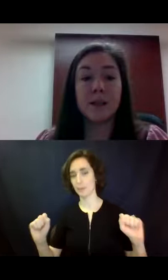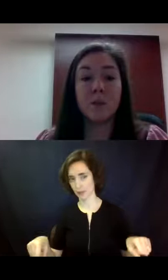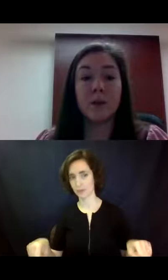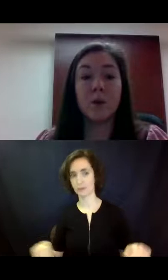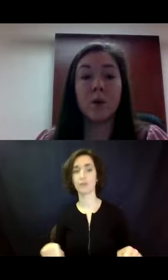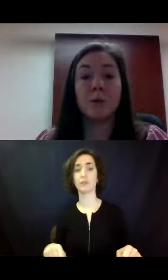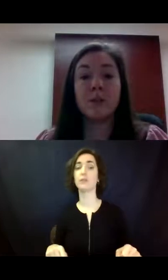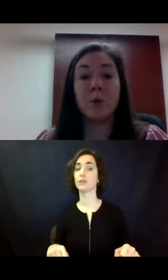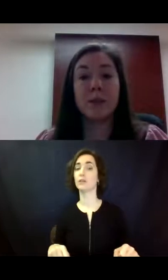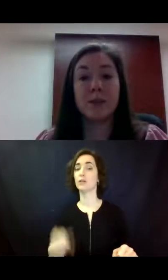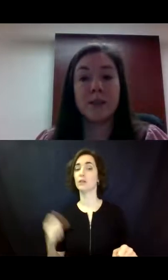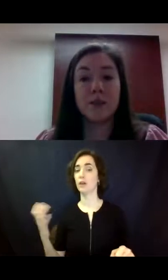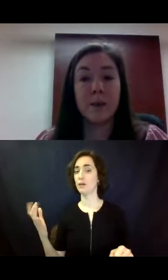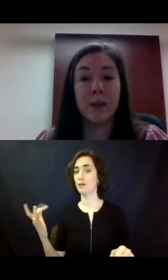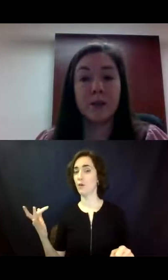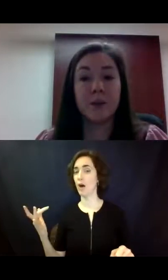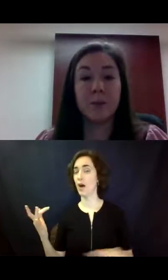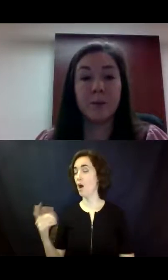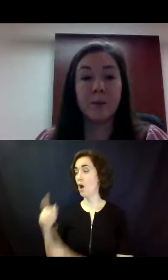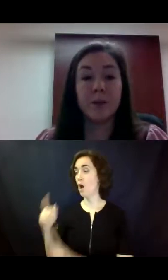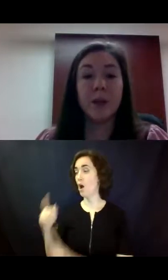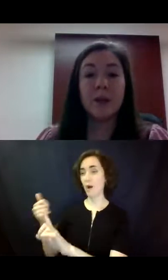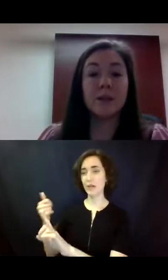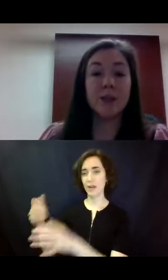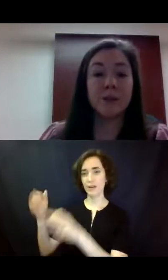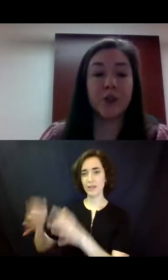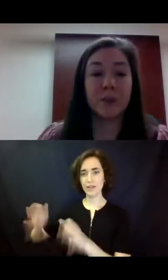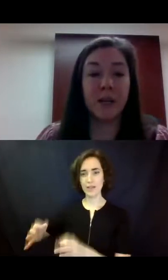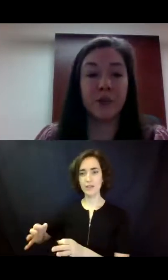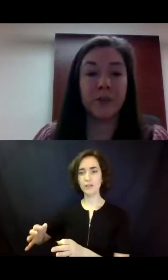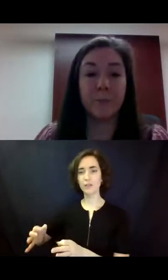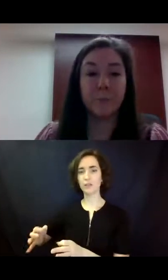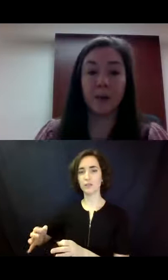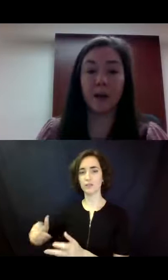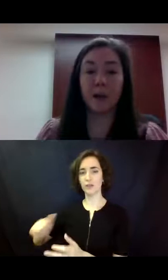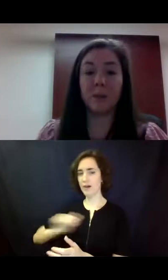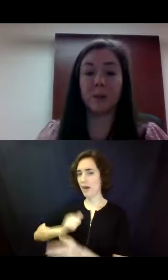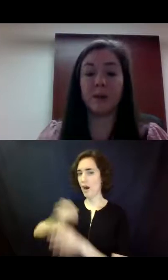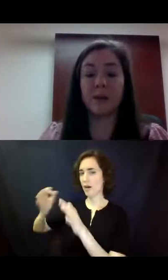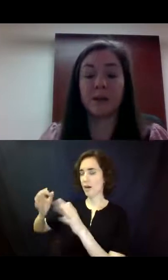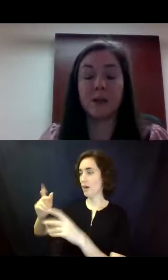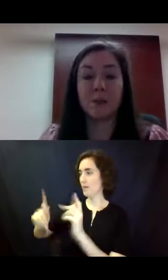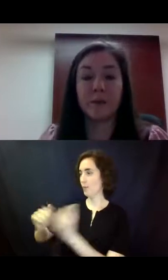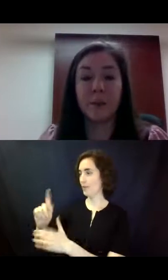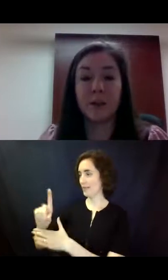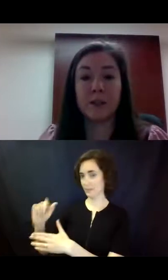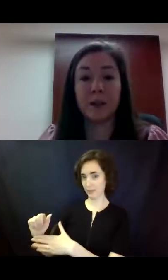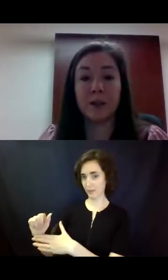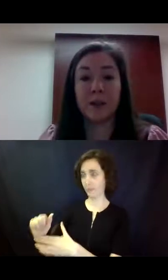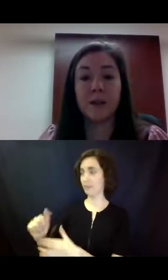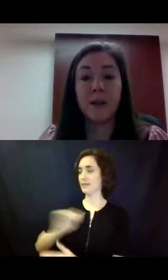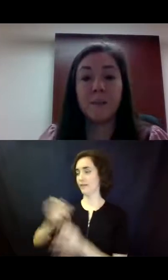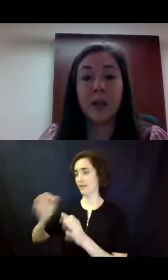consistent with the goal of supported decision-making to promote the self-determination of, uh, people with intellectual developmental